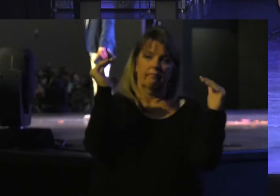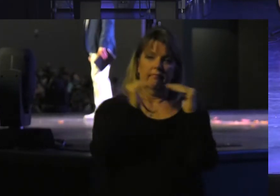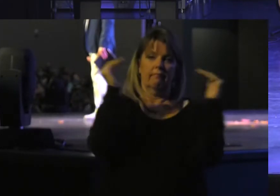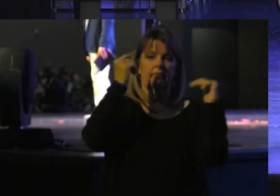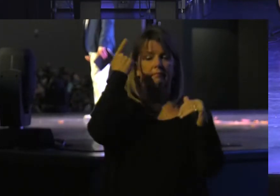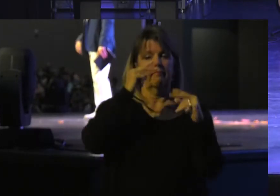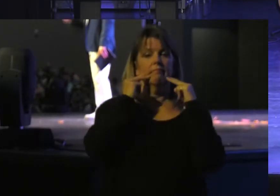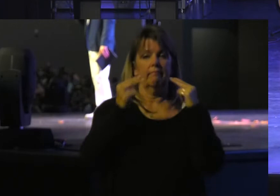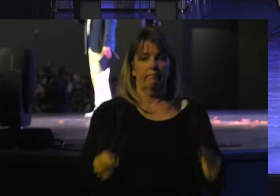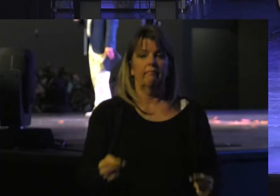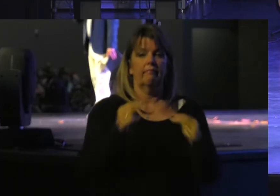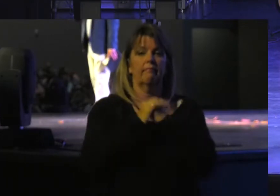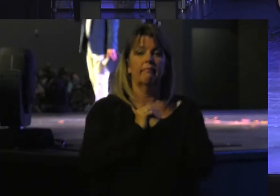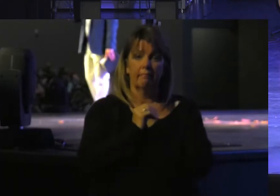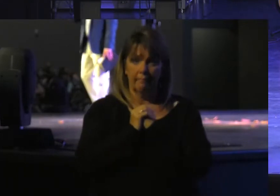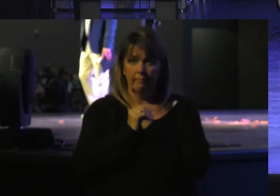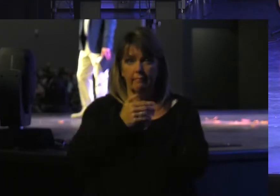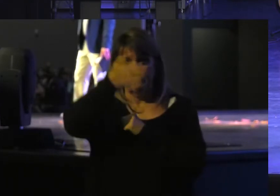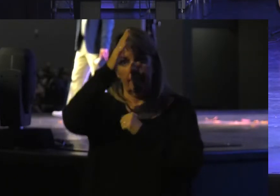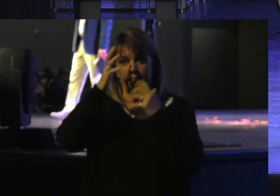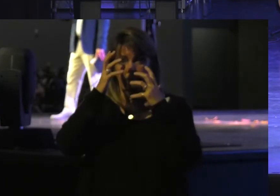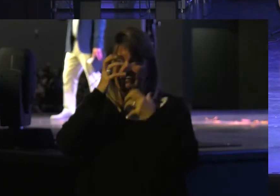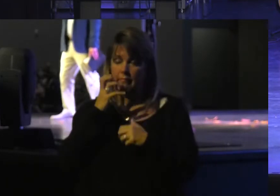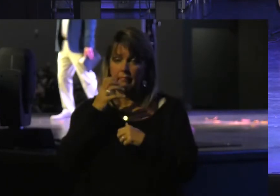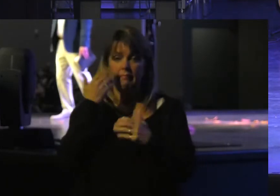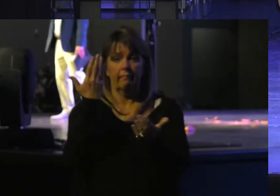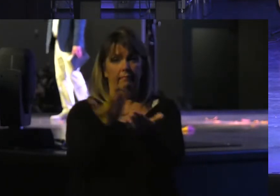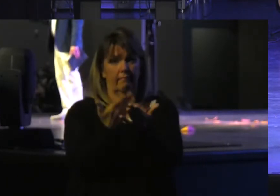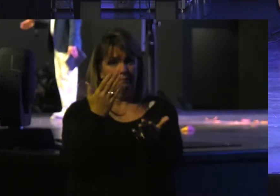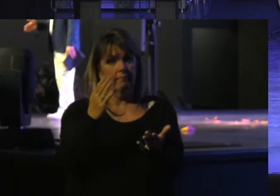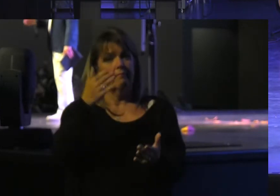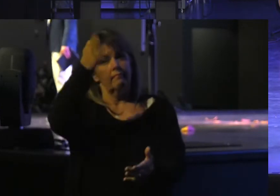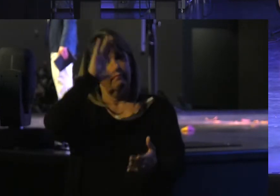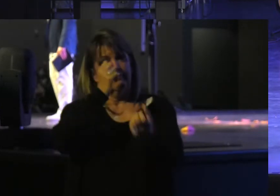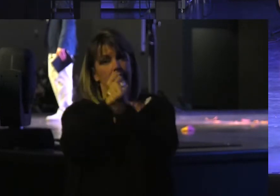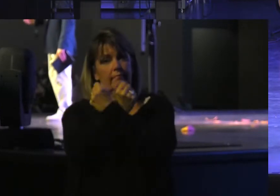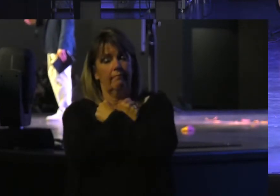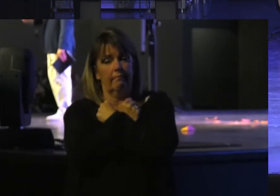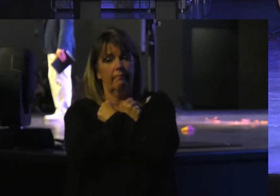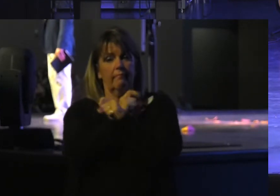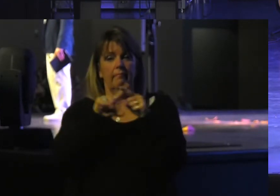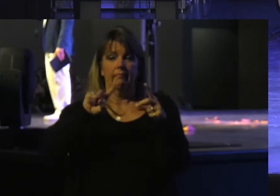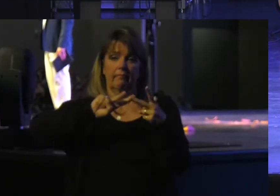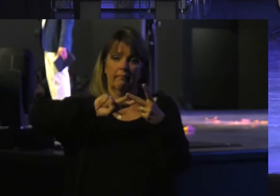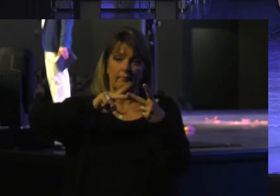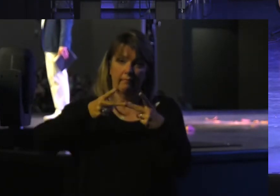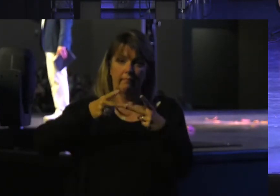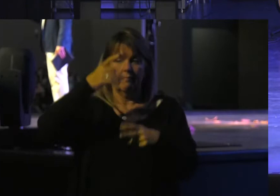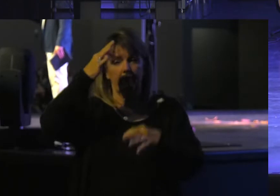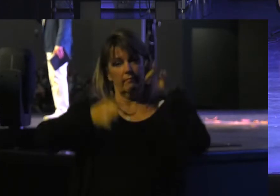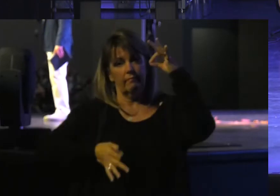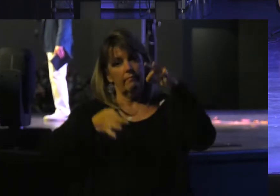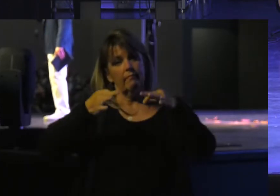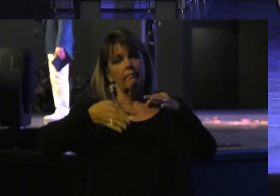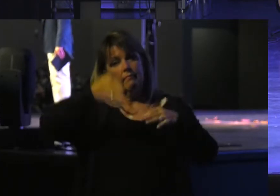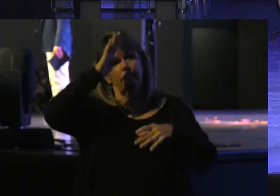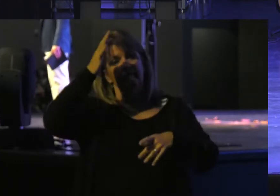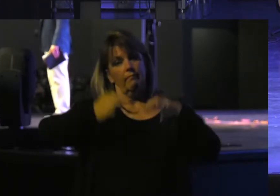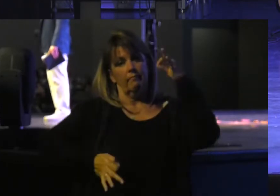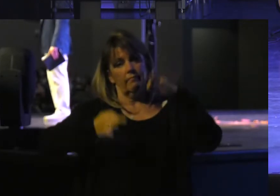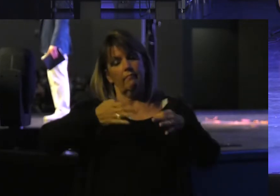the Innocent So the Anger of God Proves the Love of God But secondly The judgment Of God